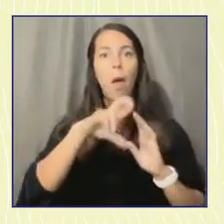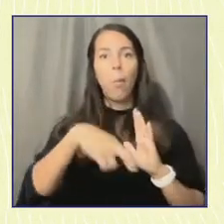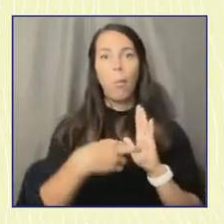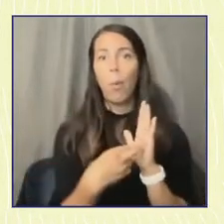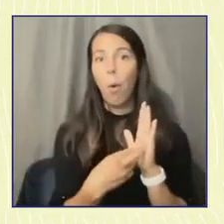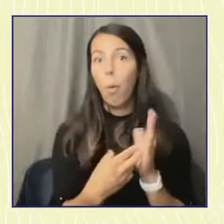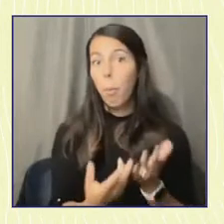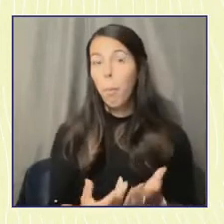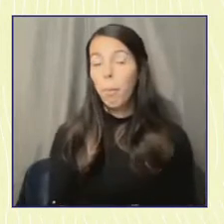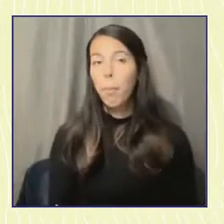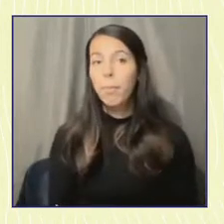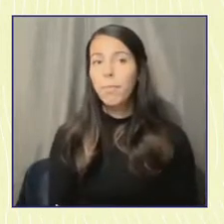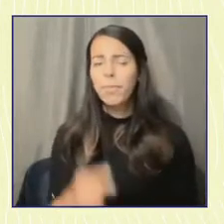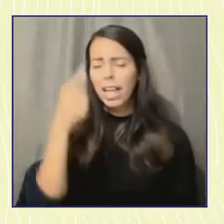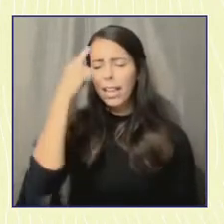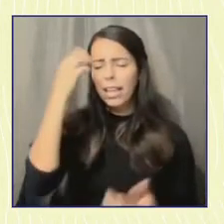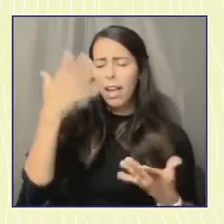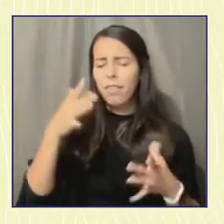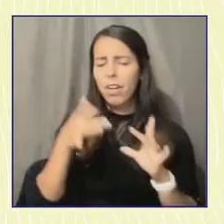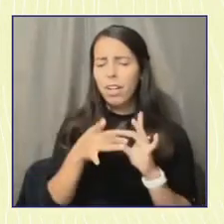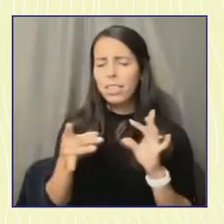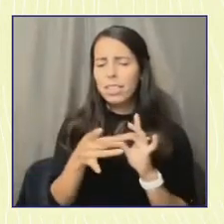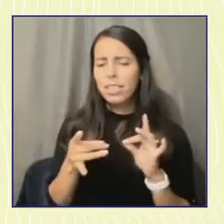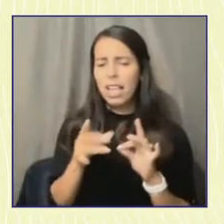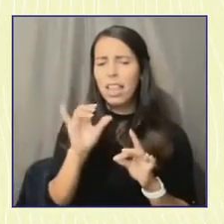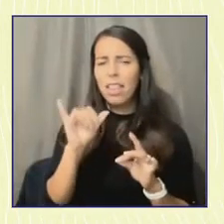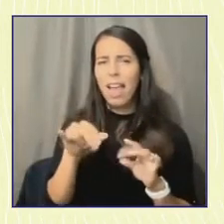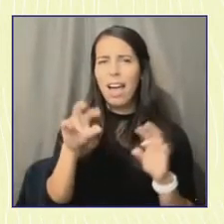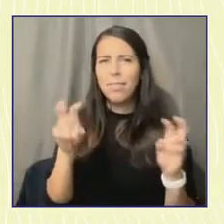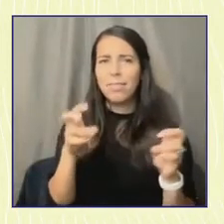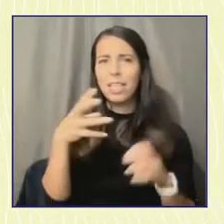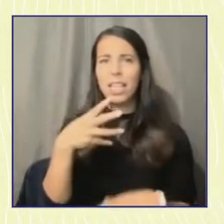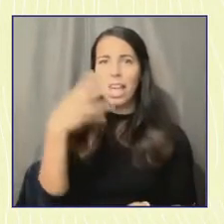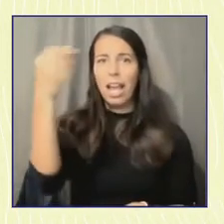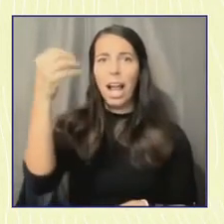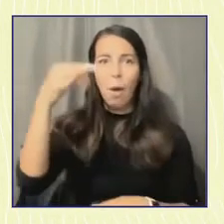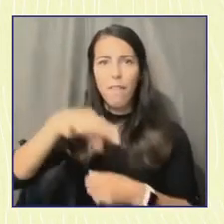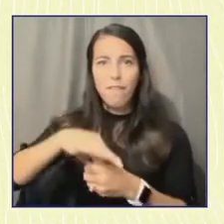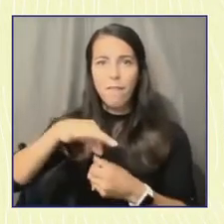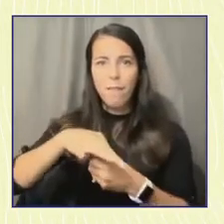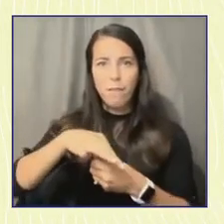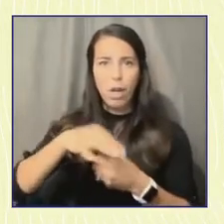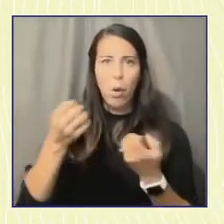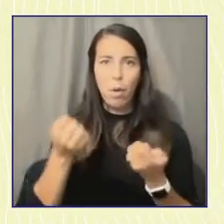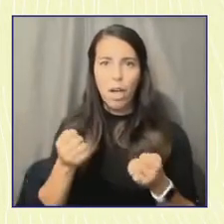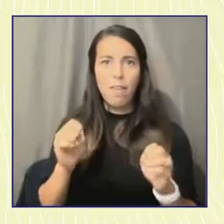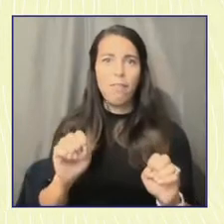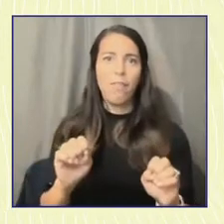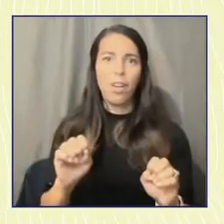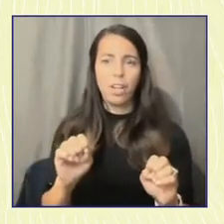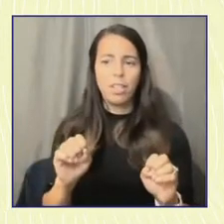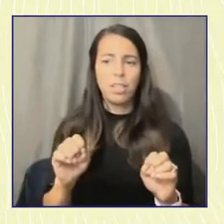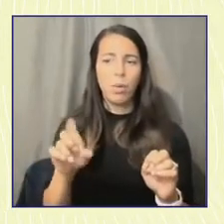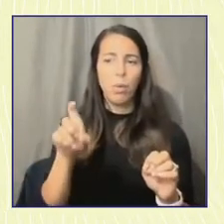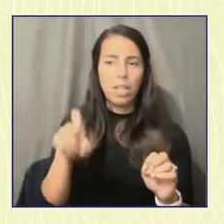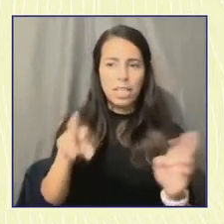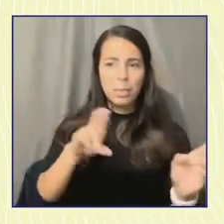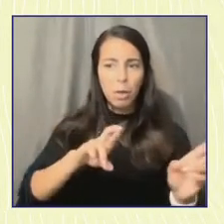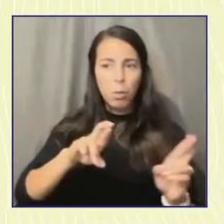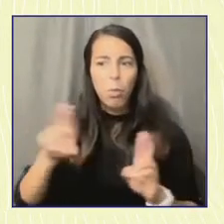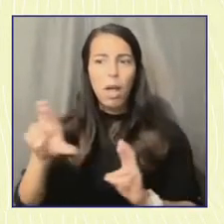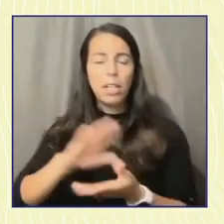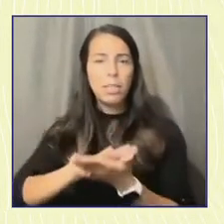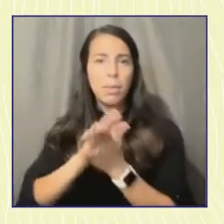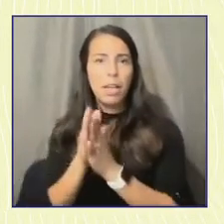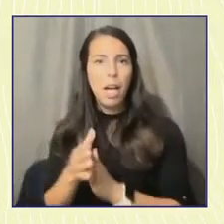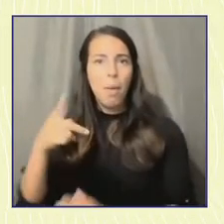I think I already said, get out the vote efforts and preparation for poll working. It's a you